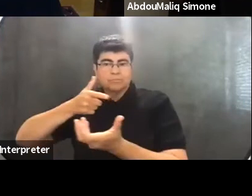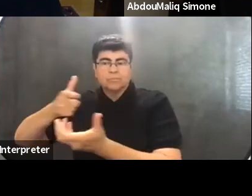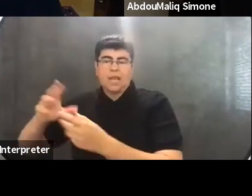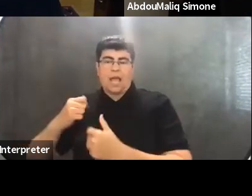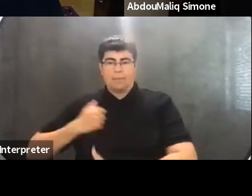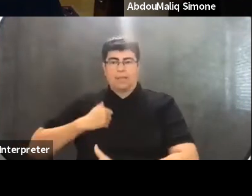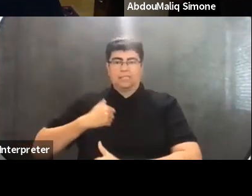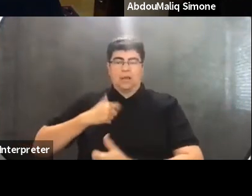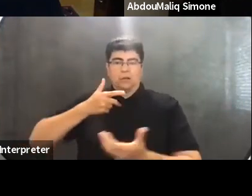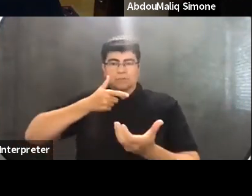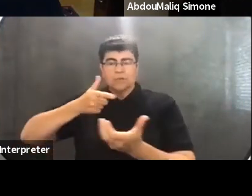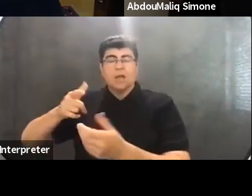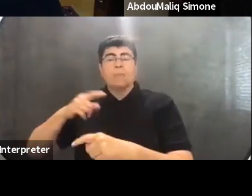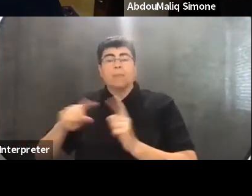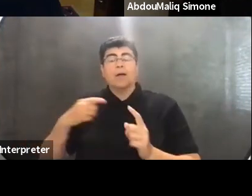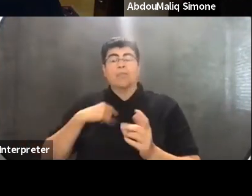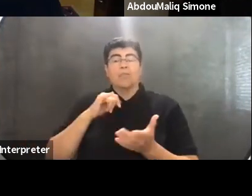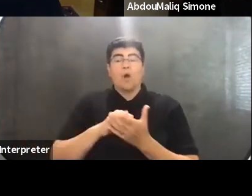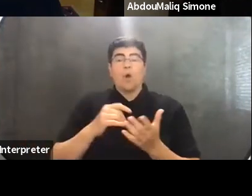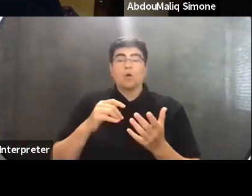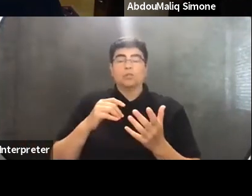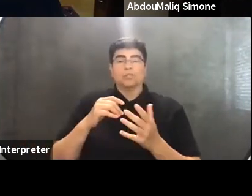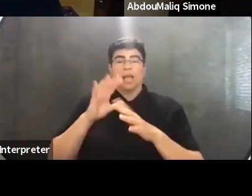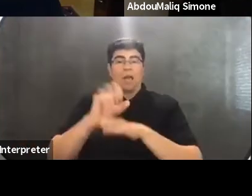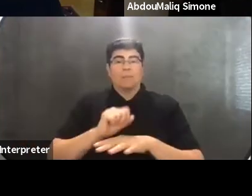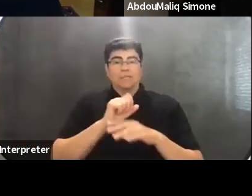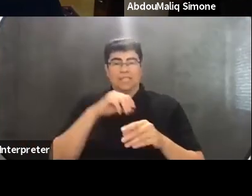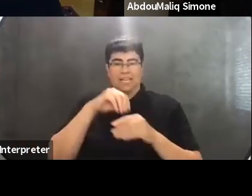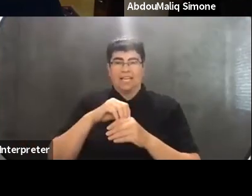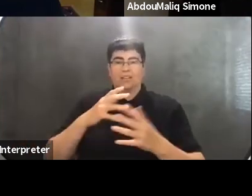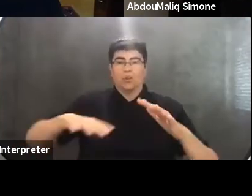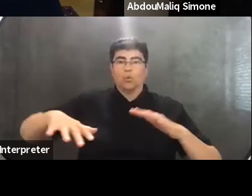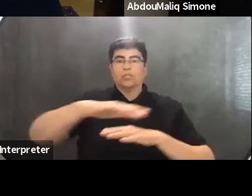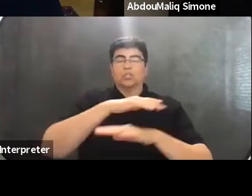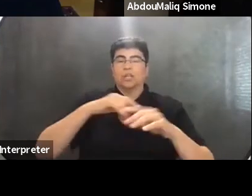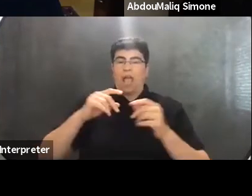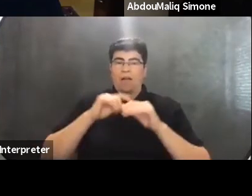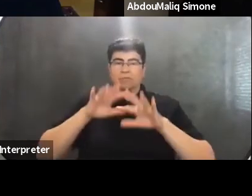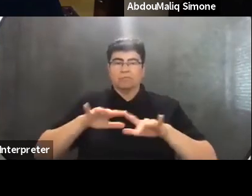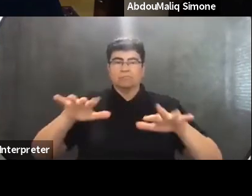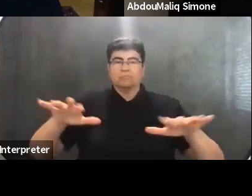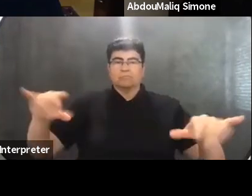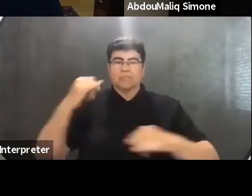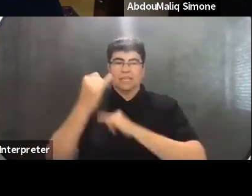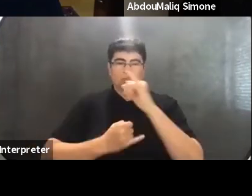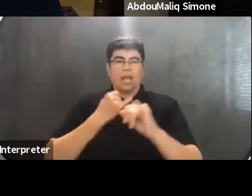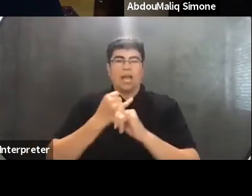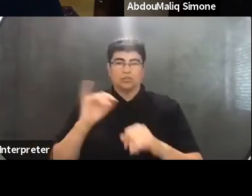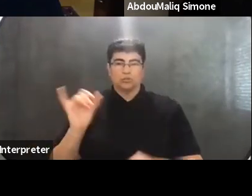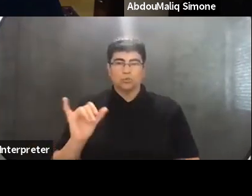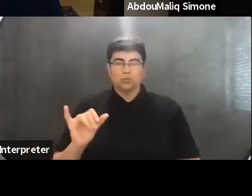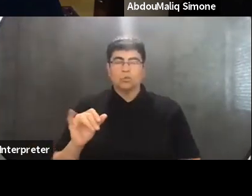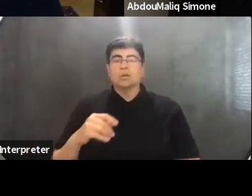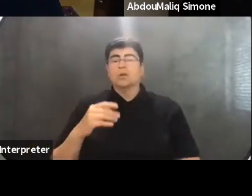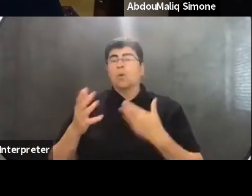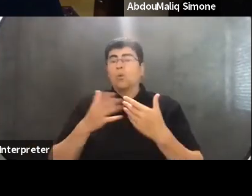But the doctrines that have been practiced in the region have circulated and re-verbalated on an international scale. Um, whether